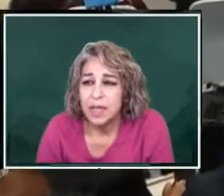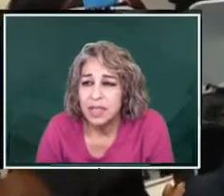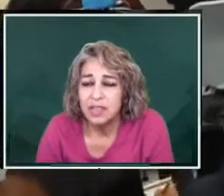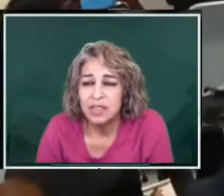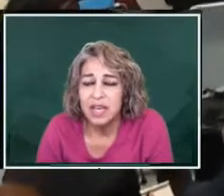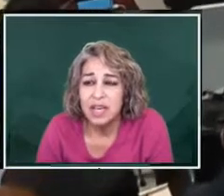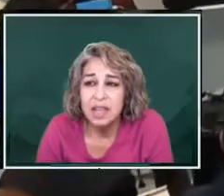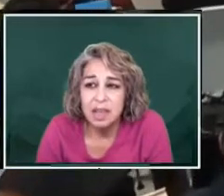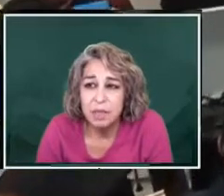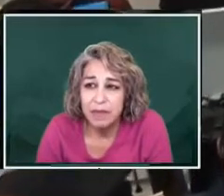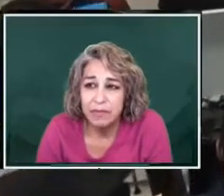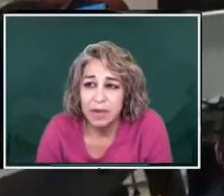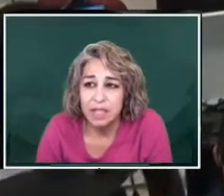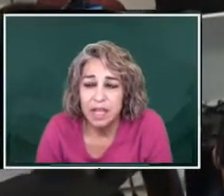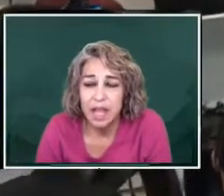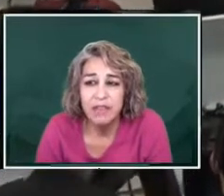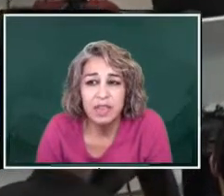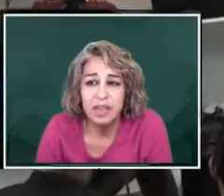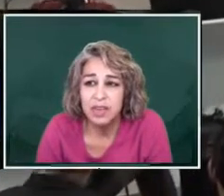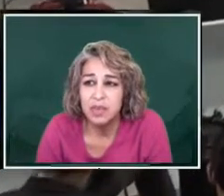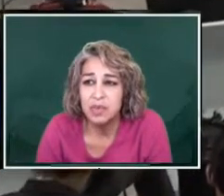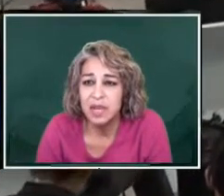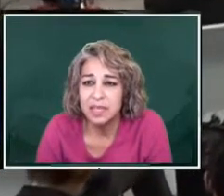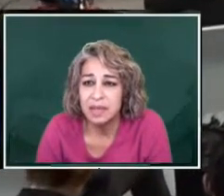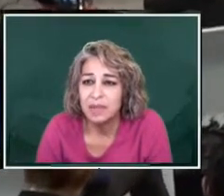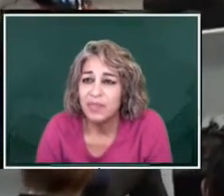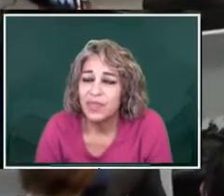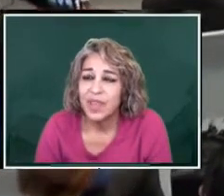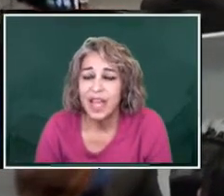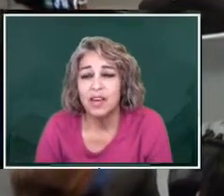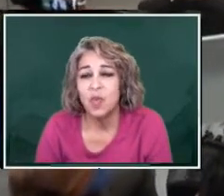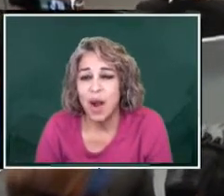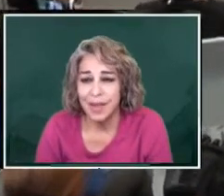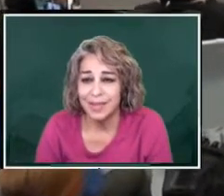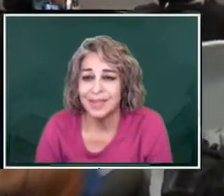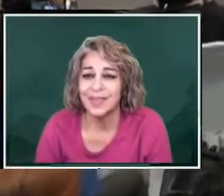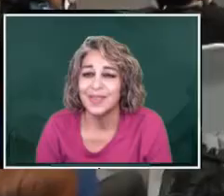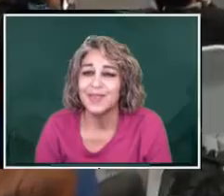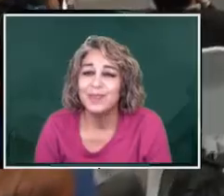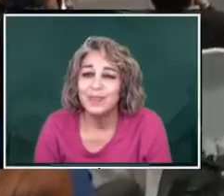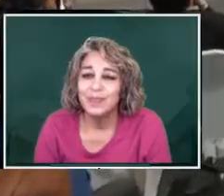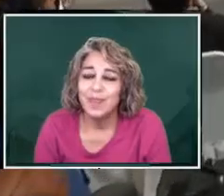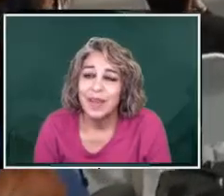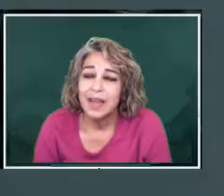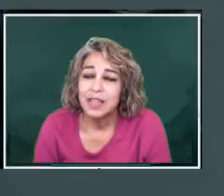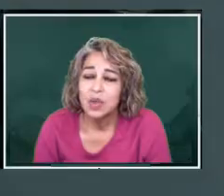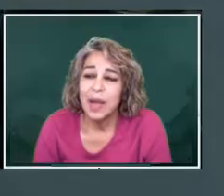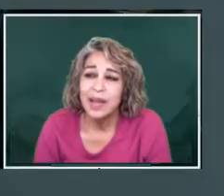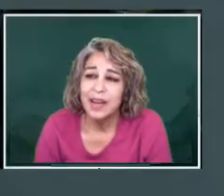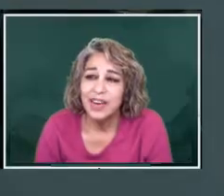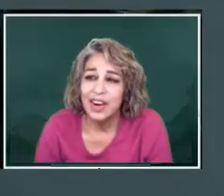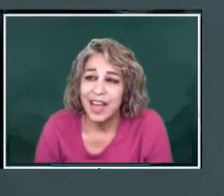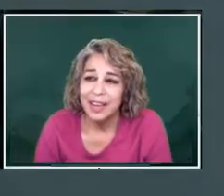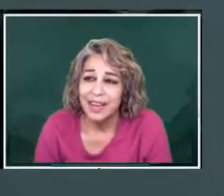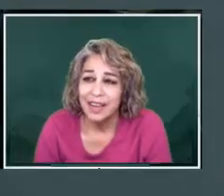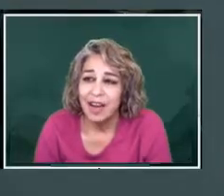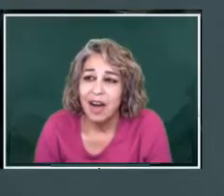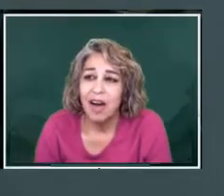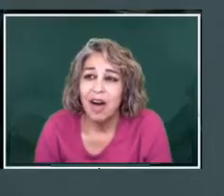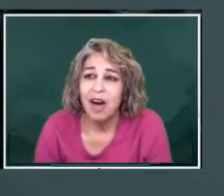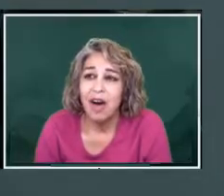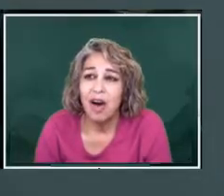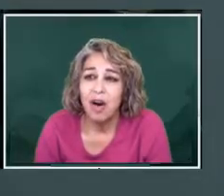Juarez used to say nothing by force everything due to reason and rights so I underline